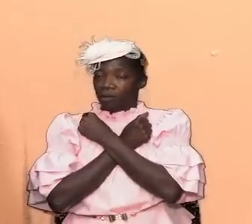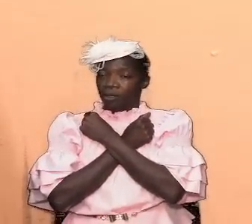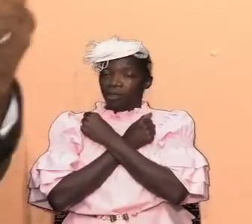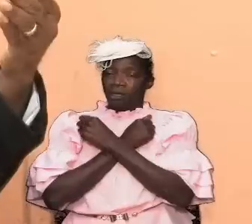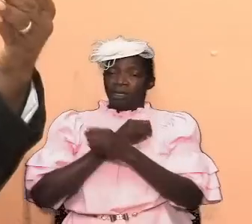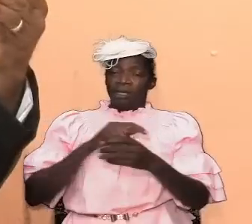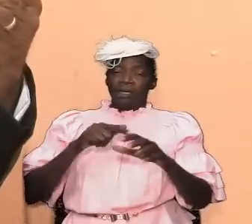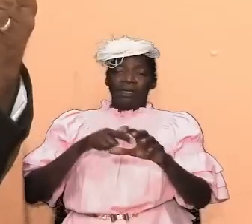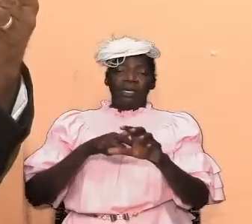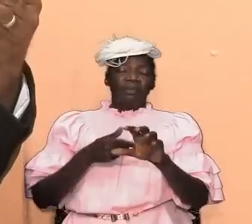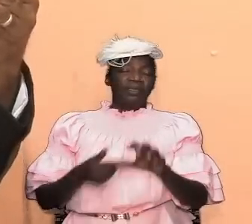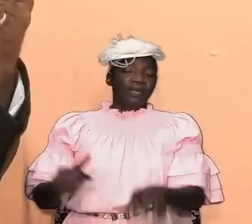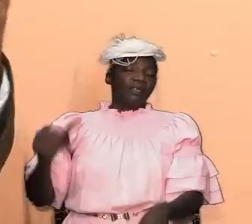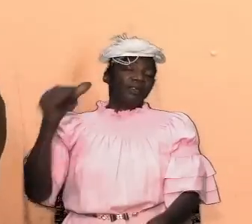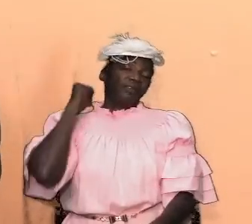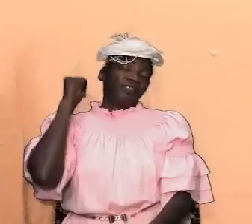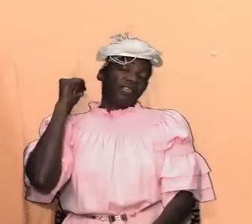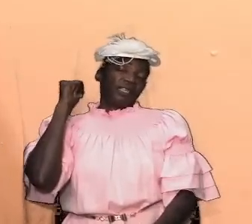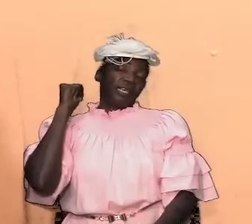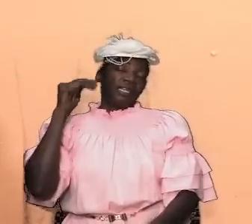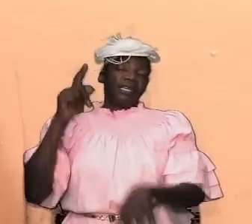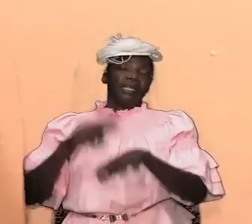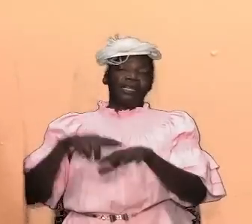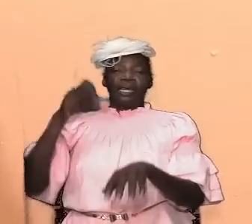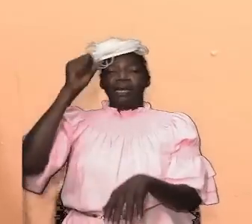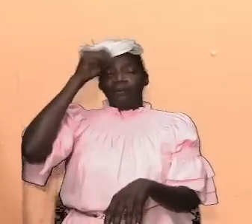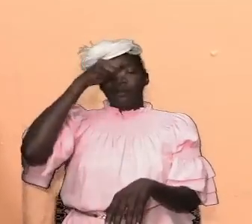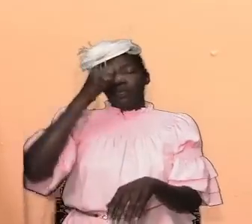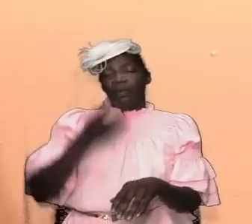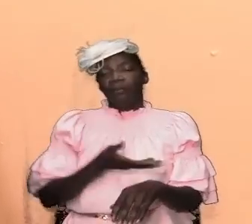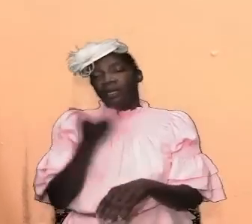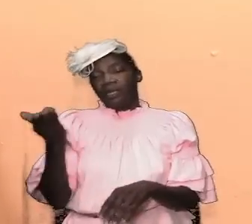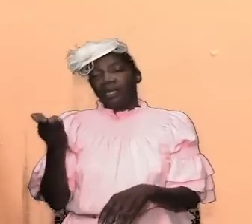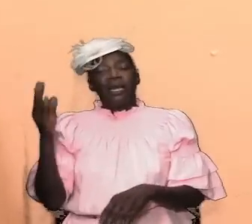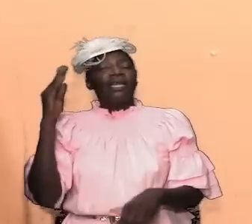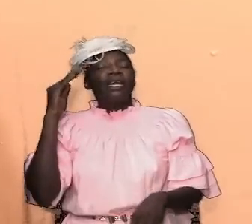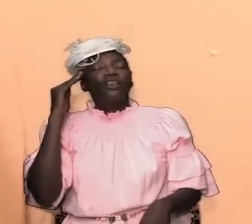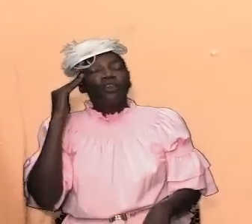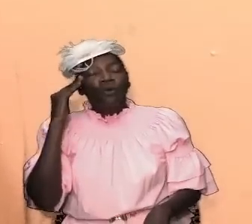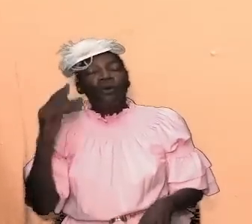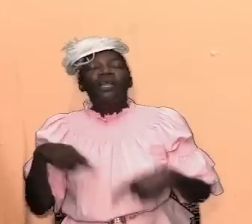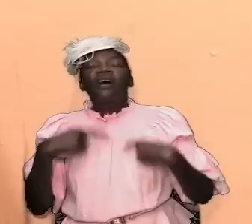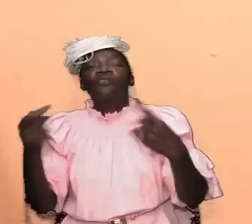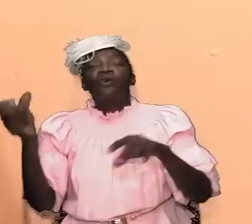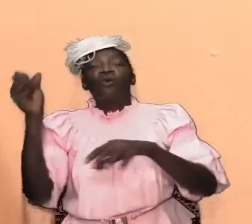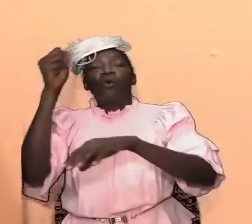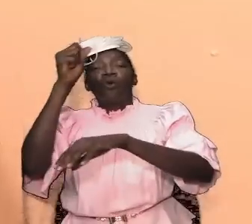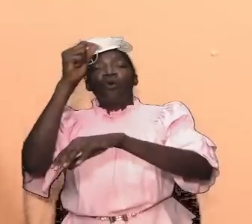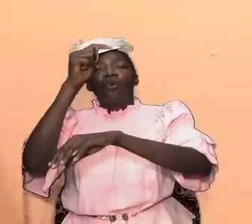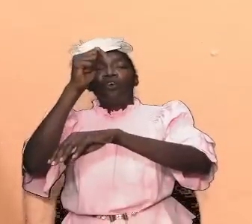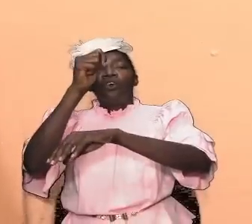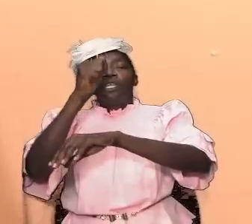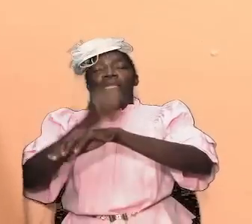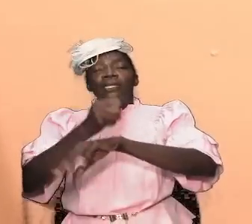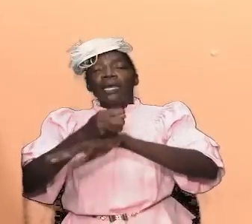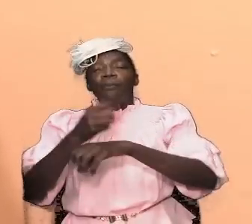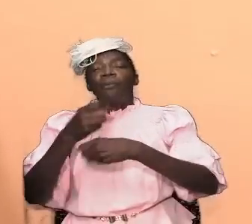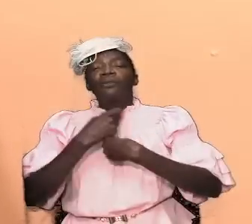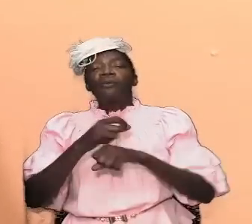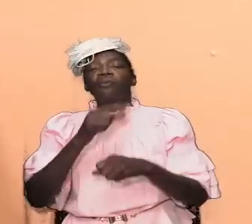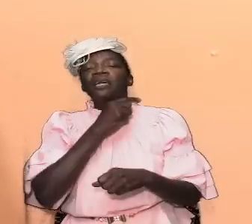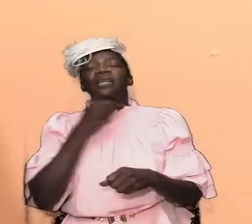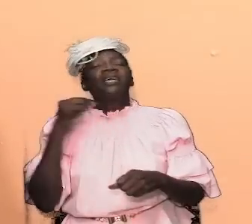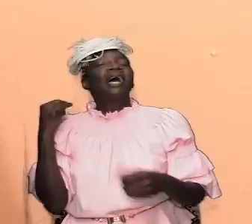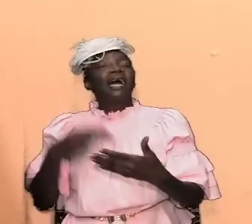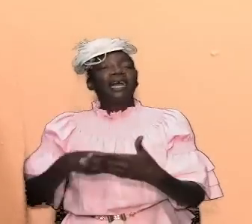there they all knew that they had to go to the temple to allow the priests the high